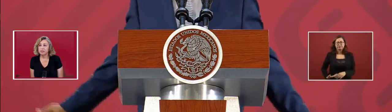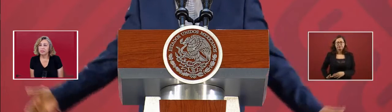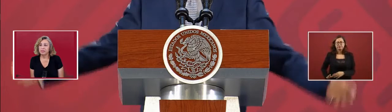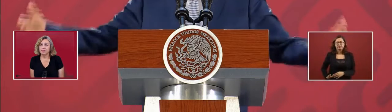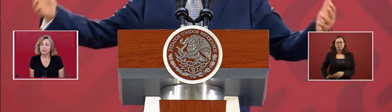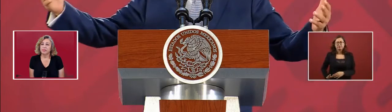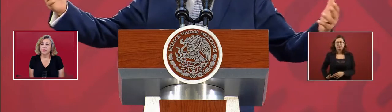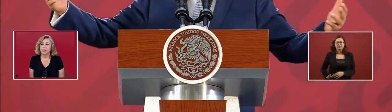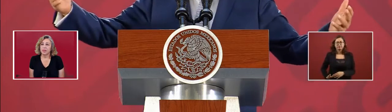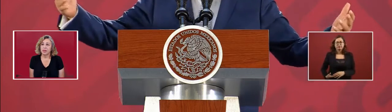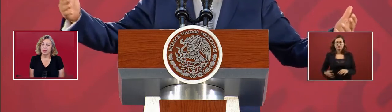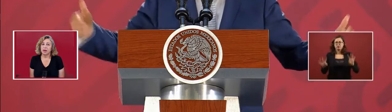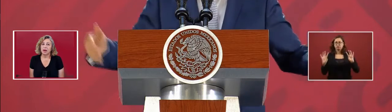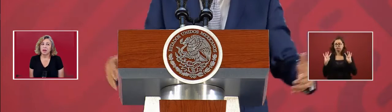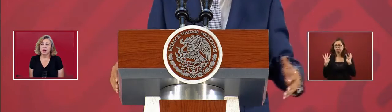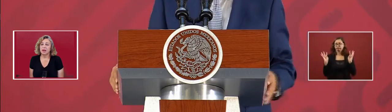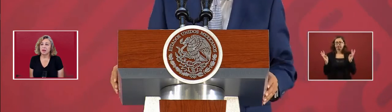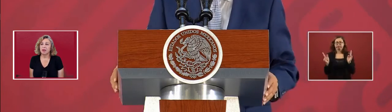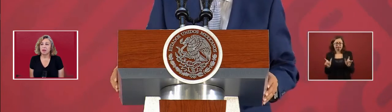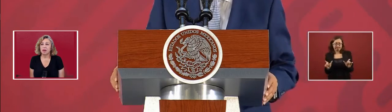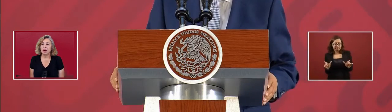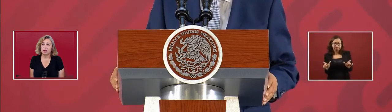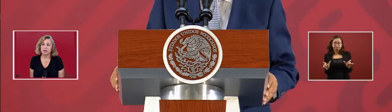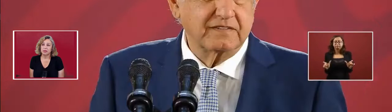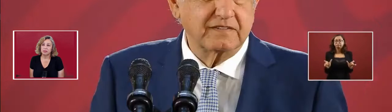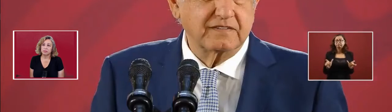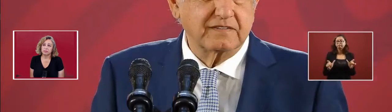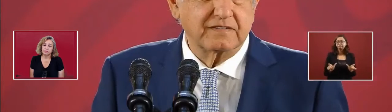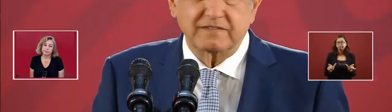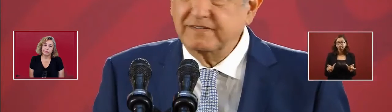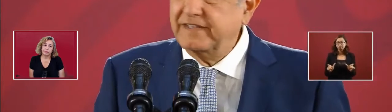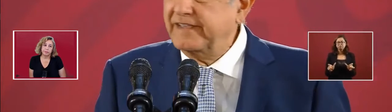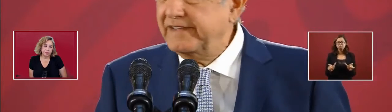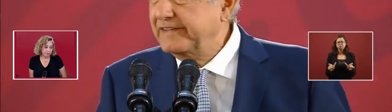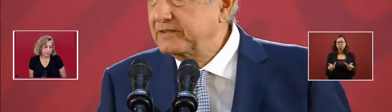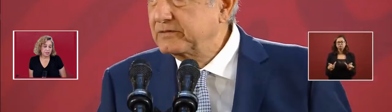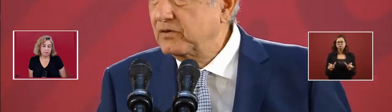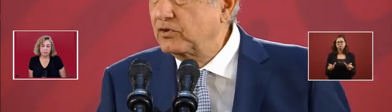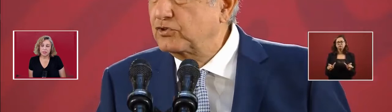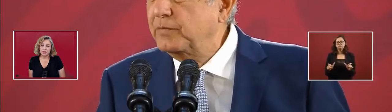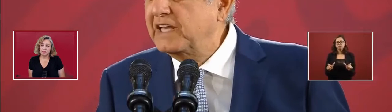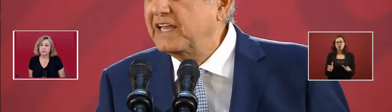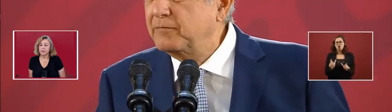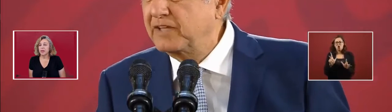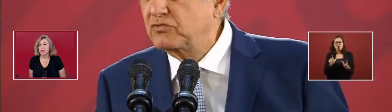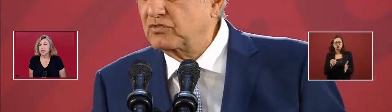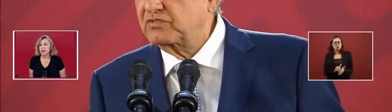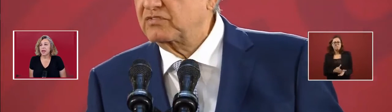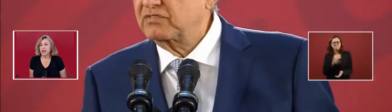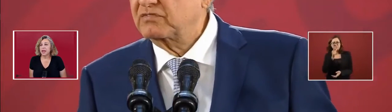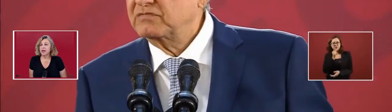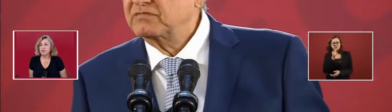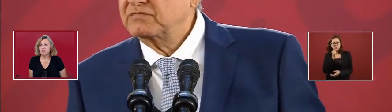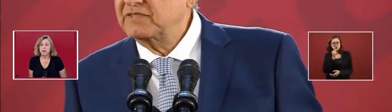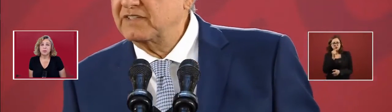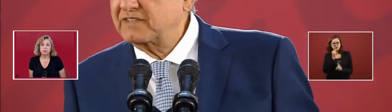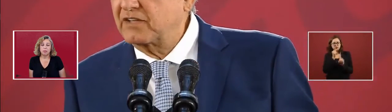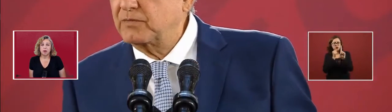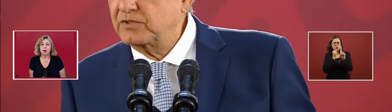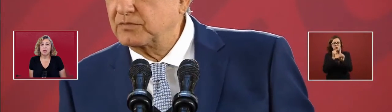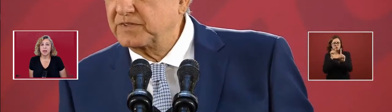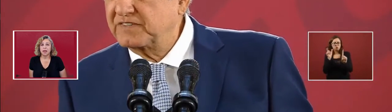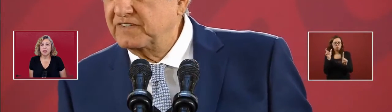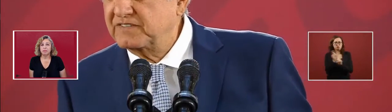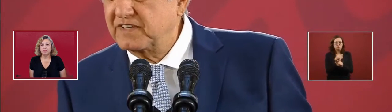800 people